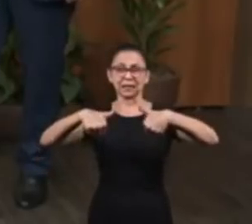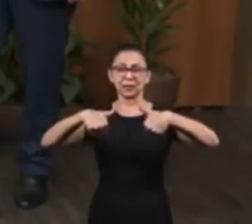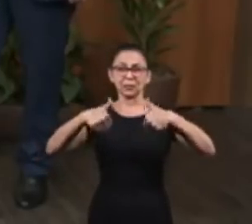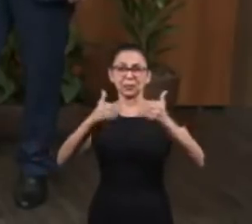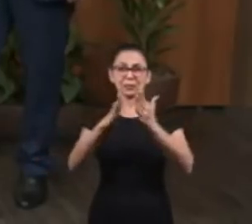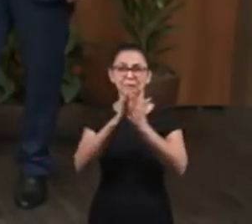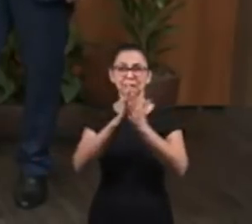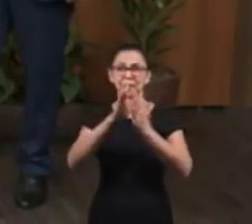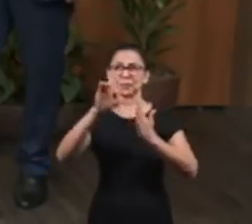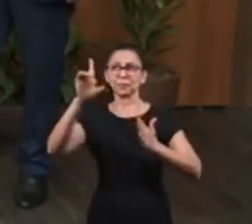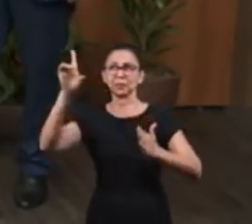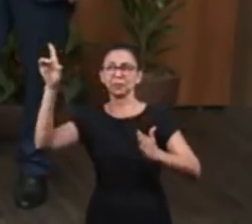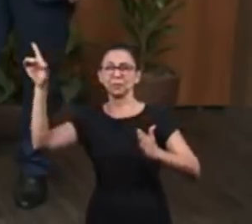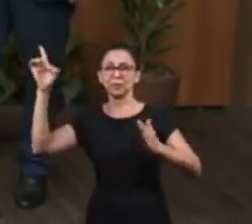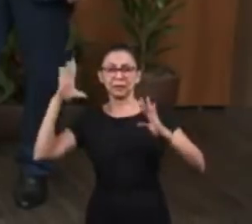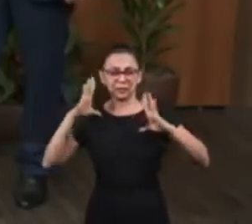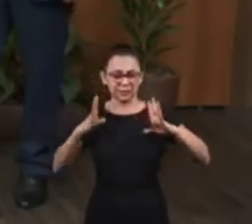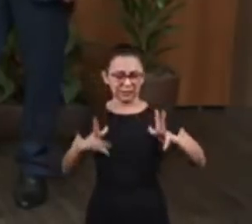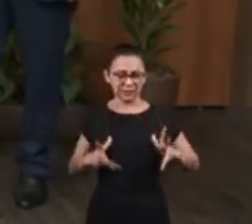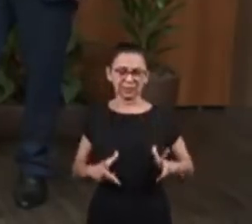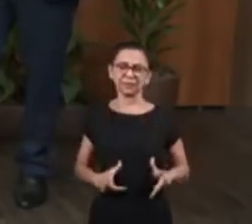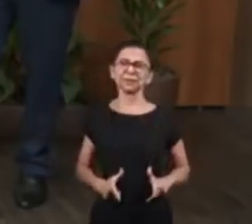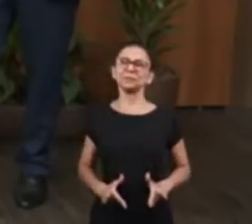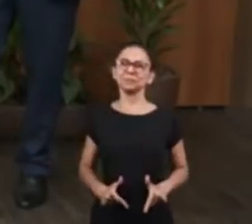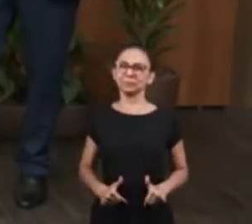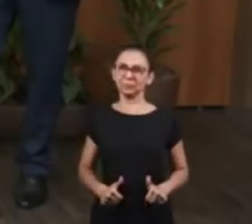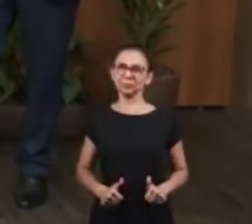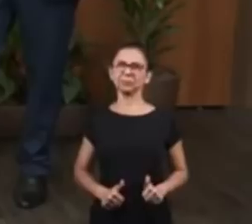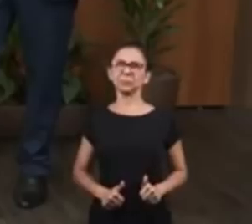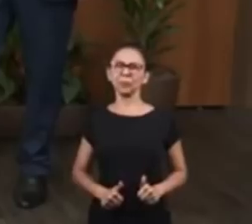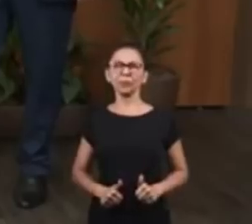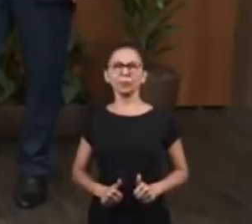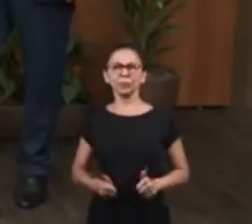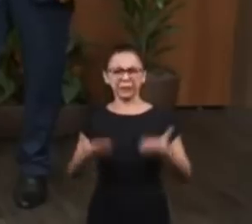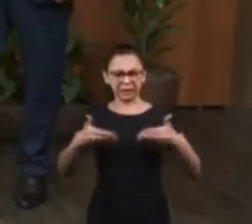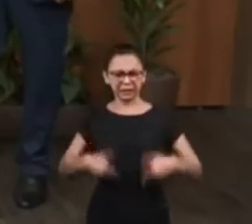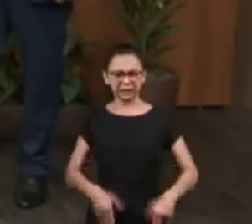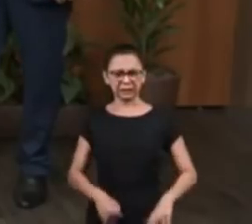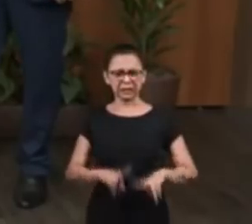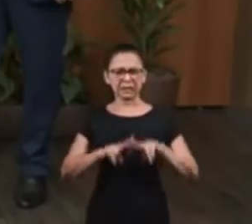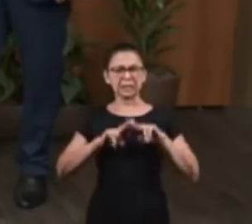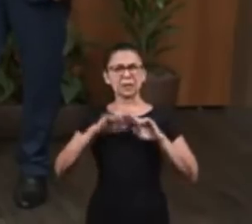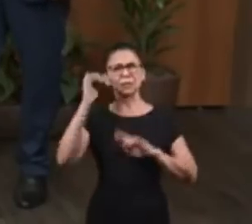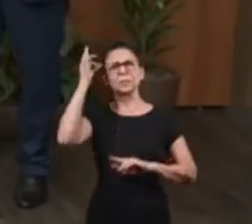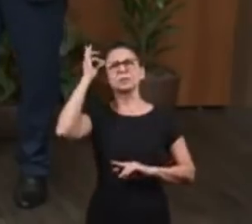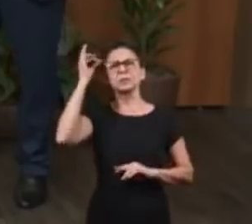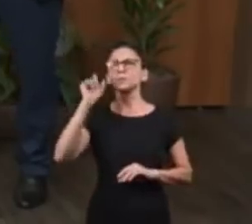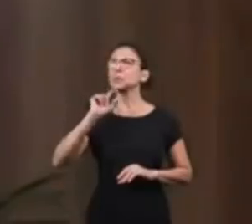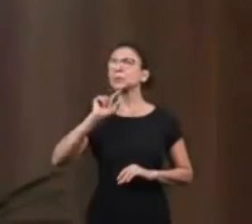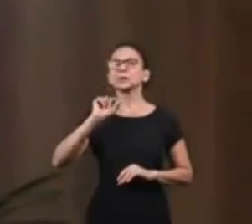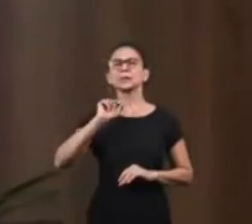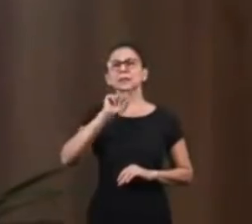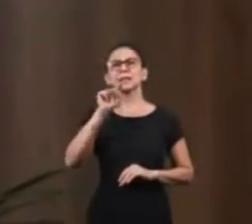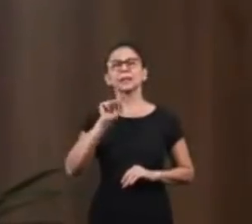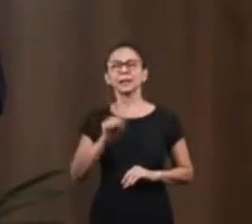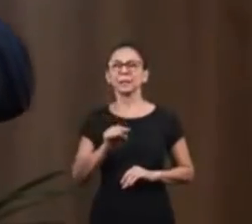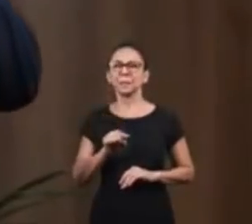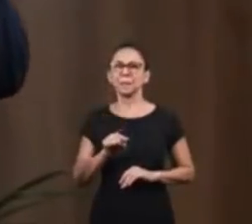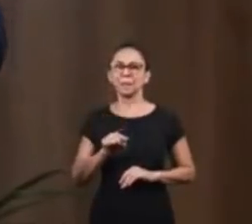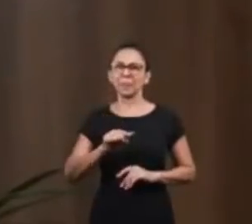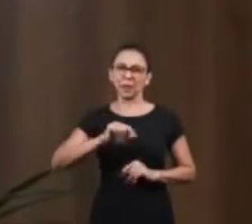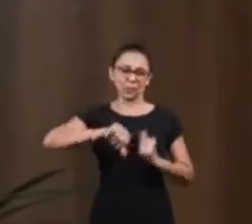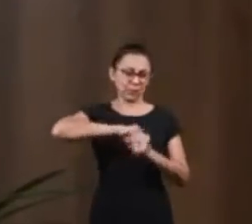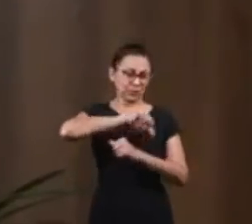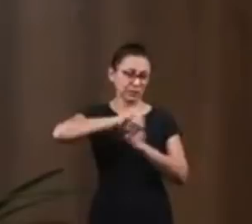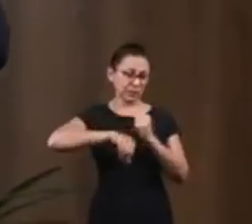of the word of God that cleanses and purifies men. What about be born in the spirit? It represents